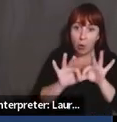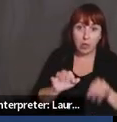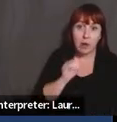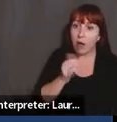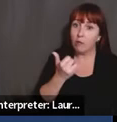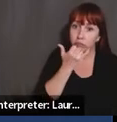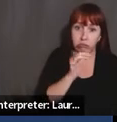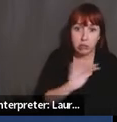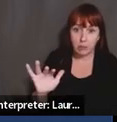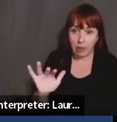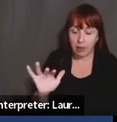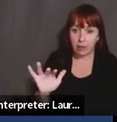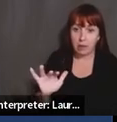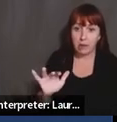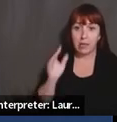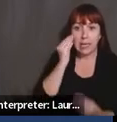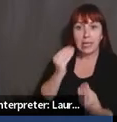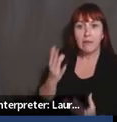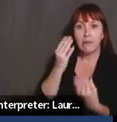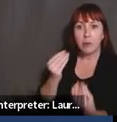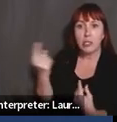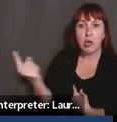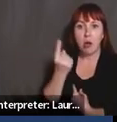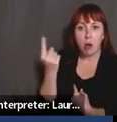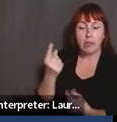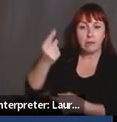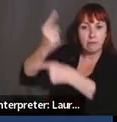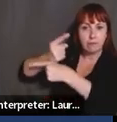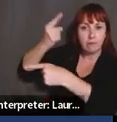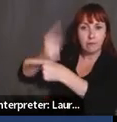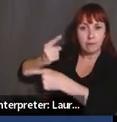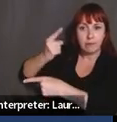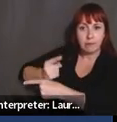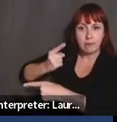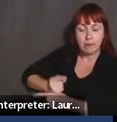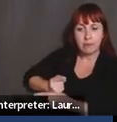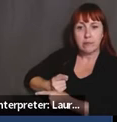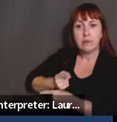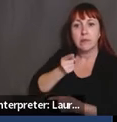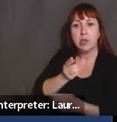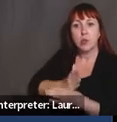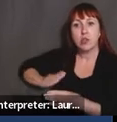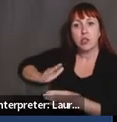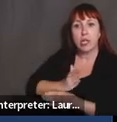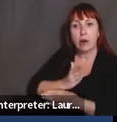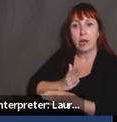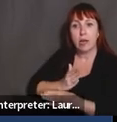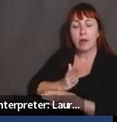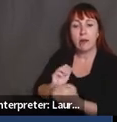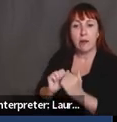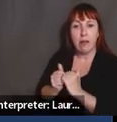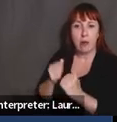that, um, information is just always like, it always needs to be accurate. And you always need to make sure that you're sharing it, um, in a